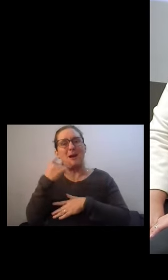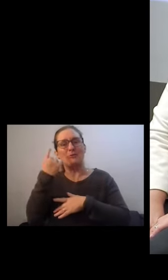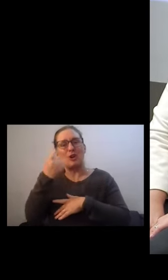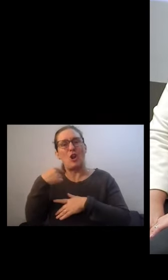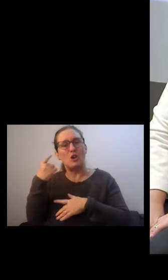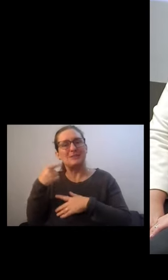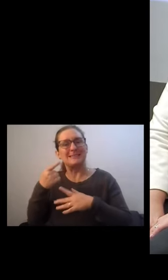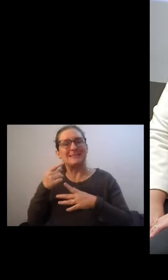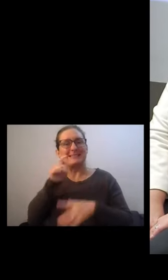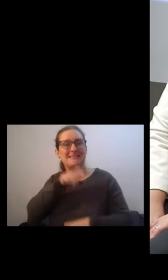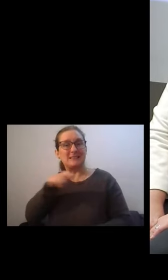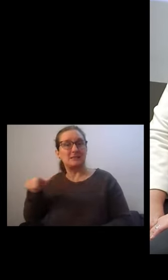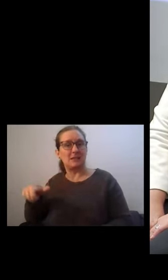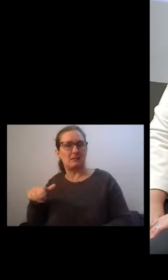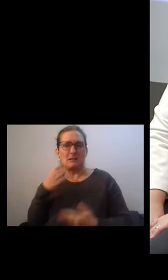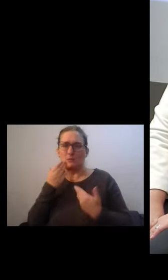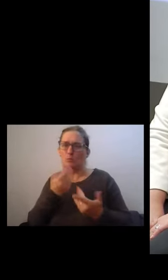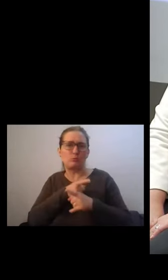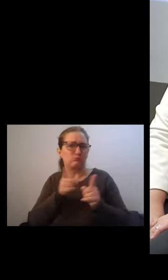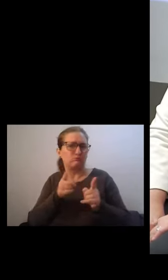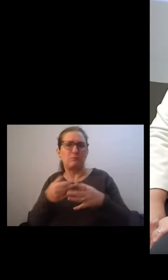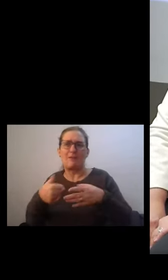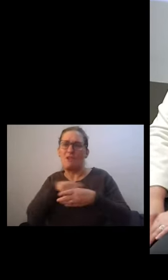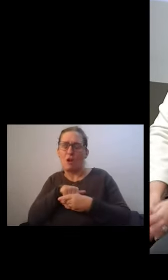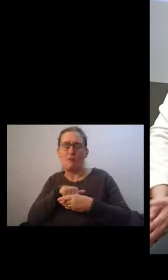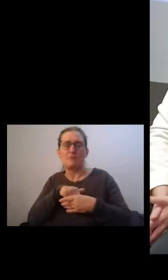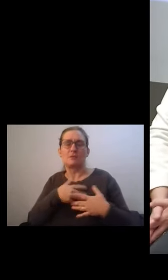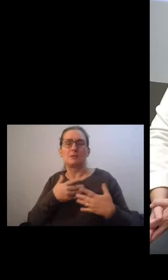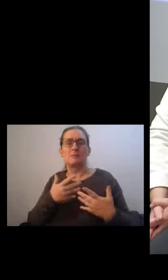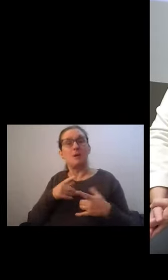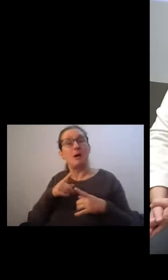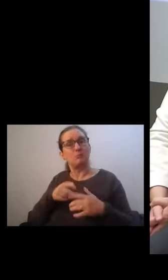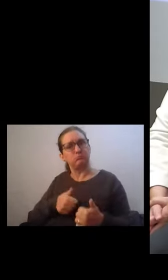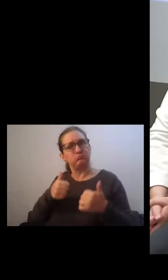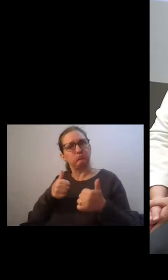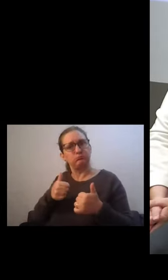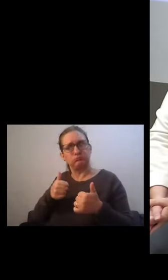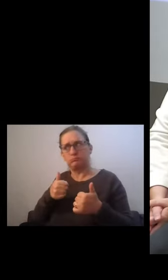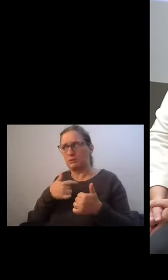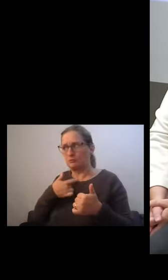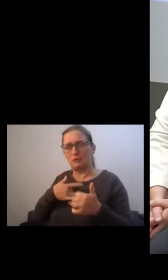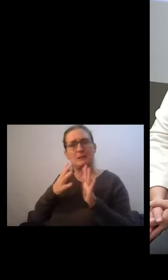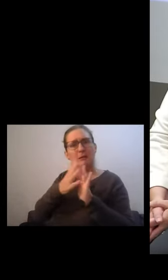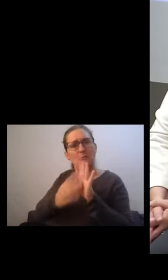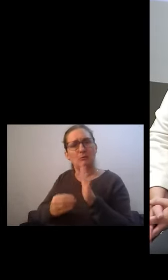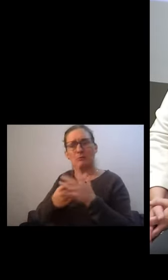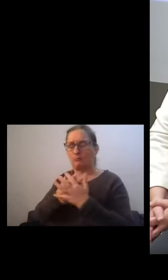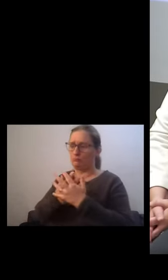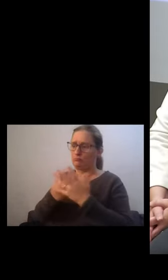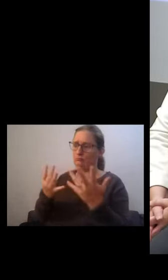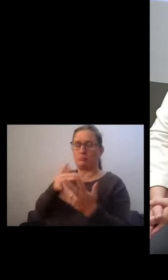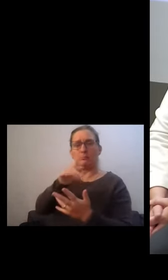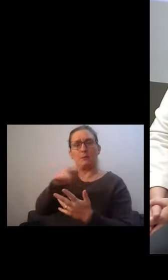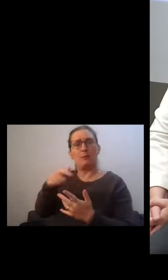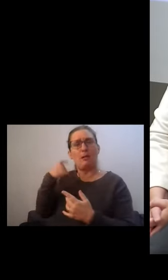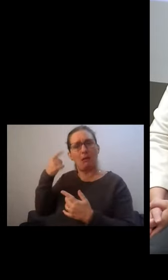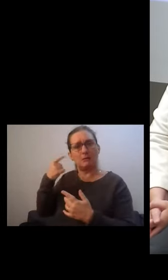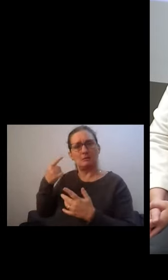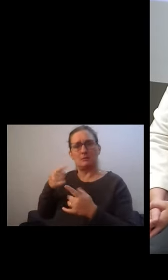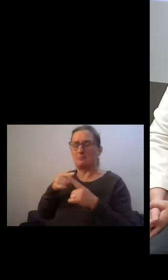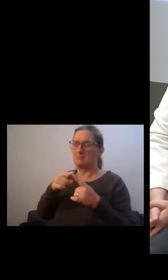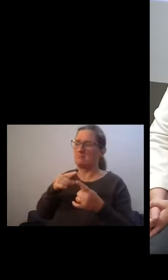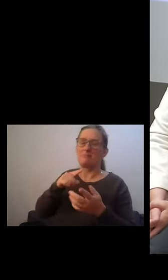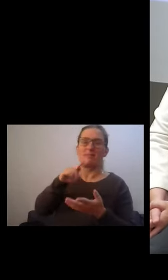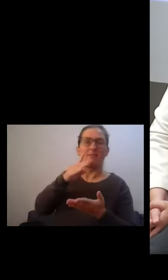'i are involved in that. But, you know, that's a really interesting model where large numbers of people in London, faith groups, trade